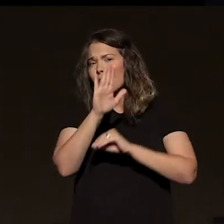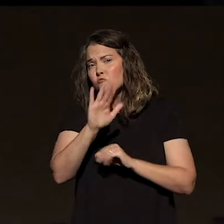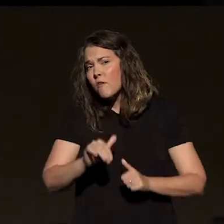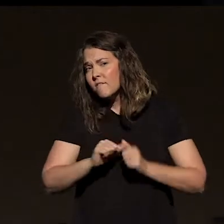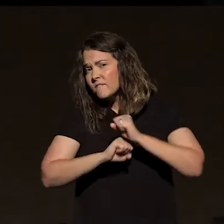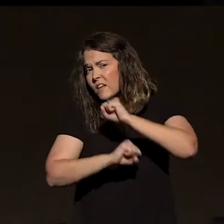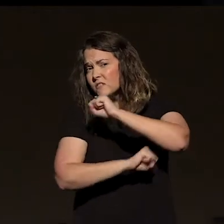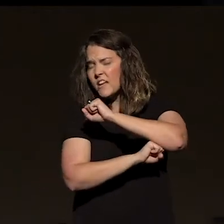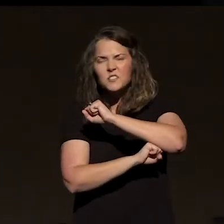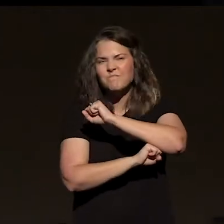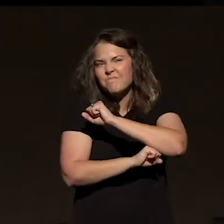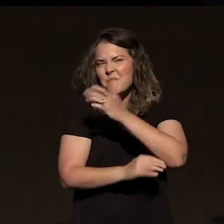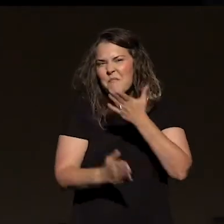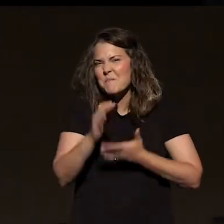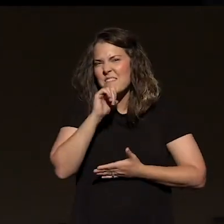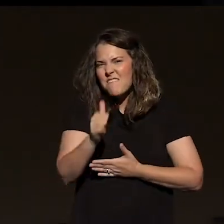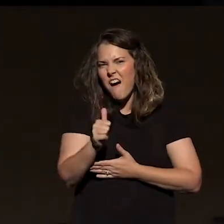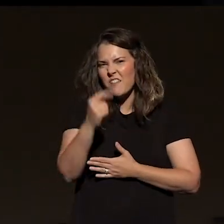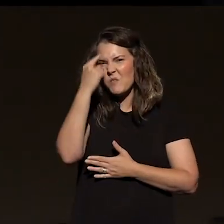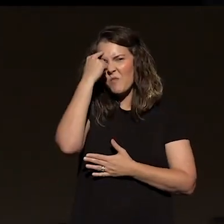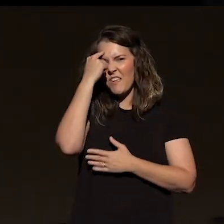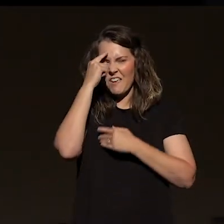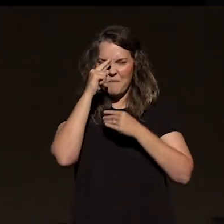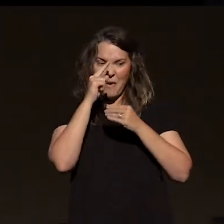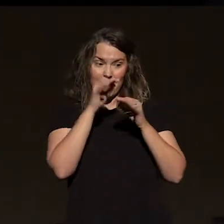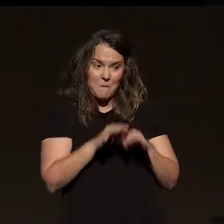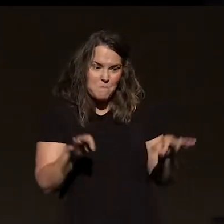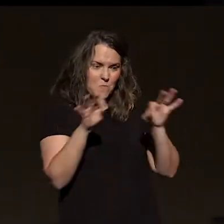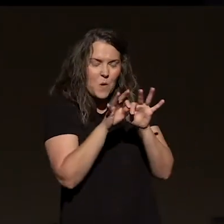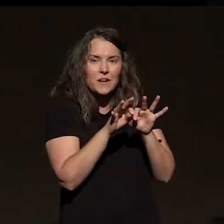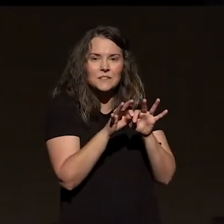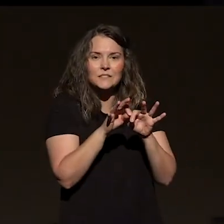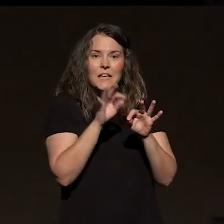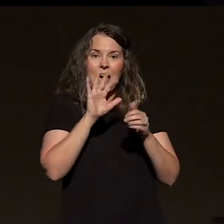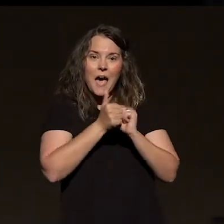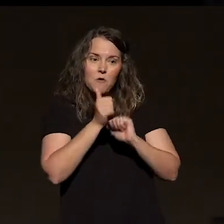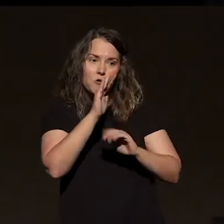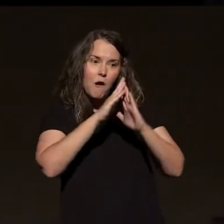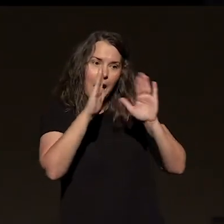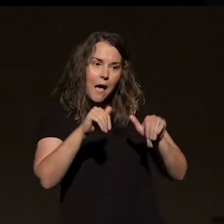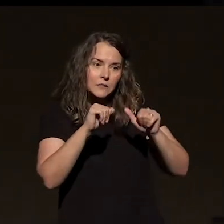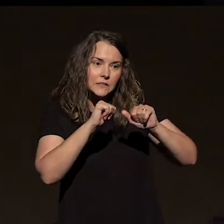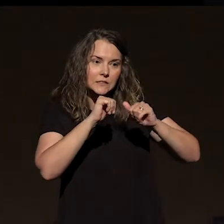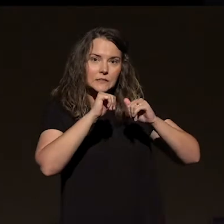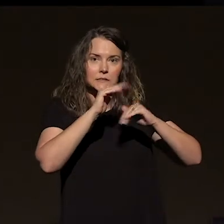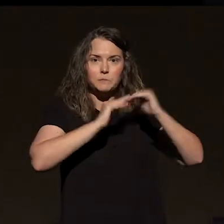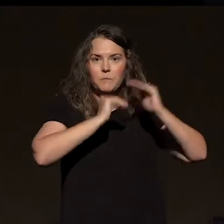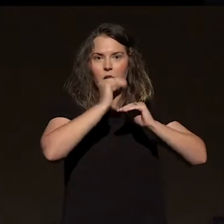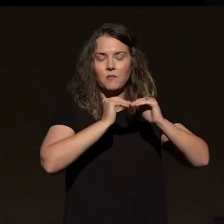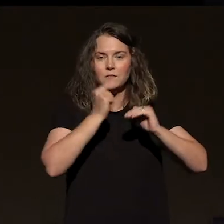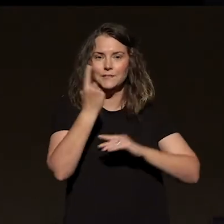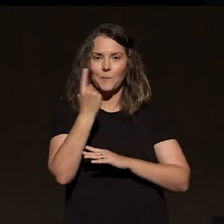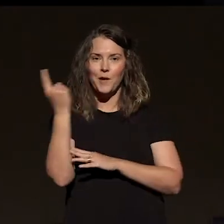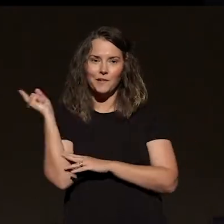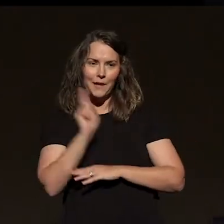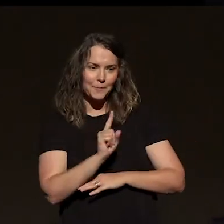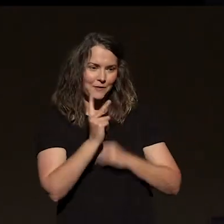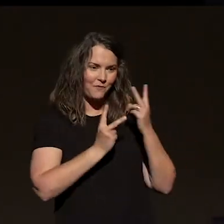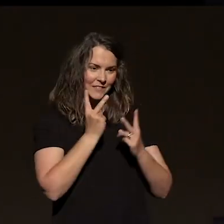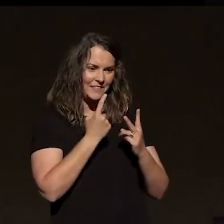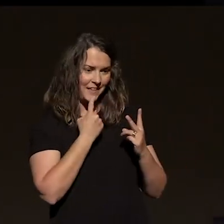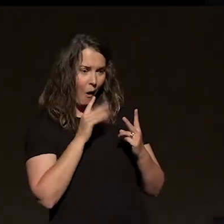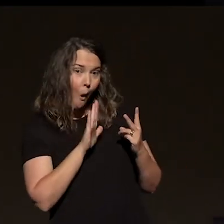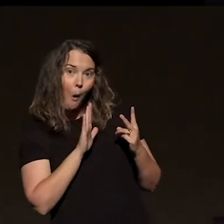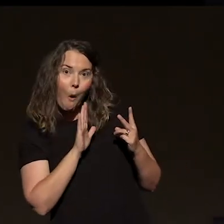foundation. You don't really think about how important that is. Once your house is built, nobody ever drops by and goes, oh my gosh, your foundation is